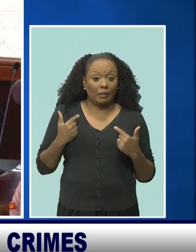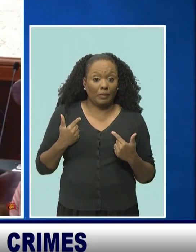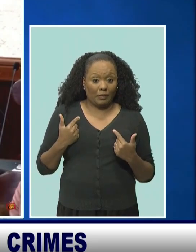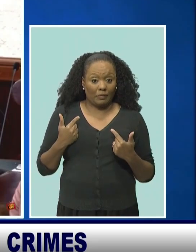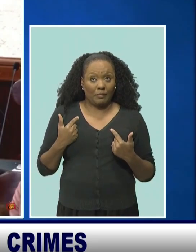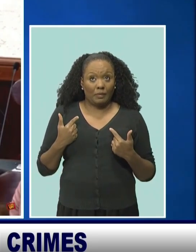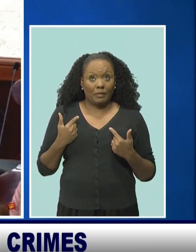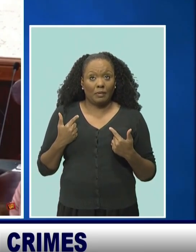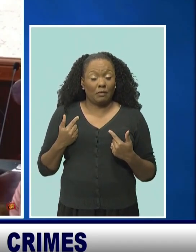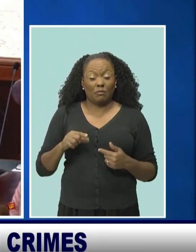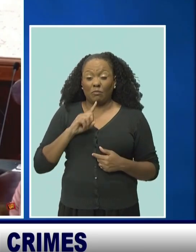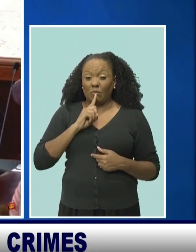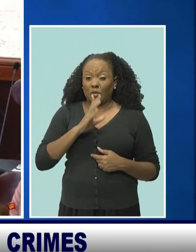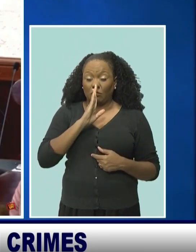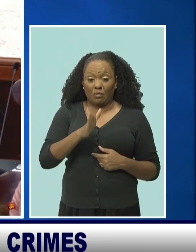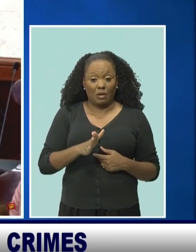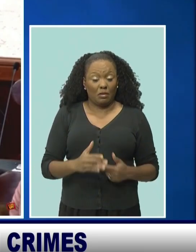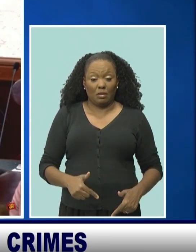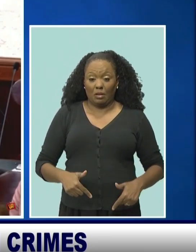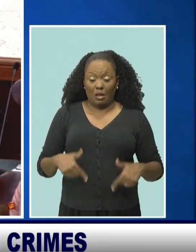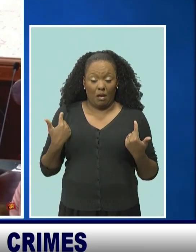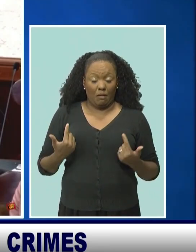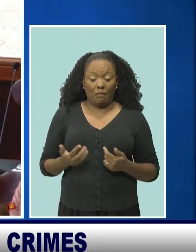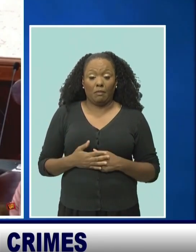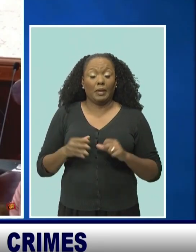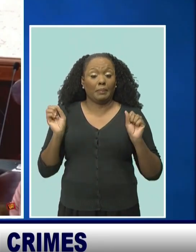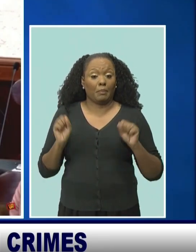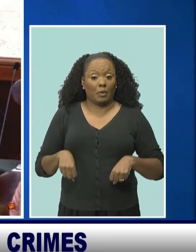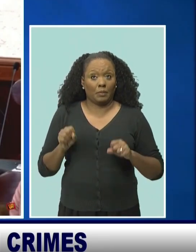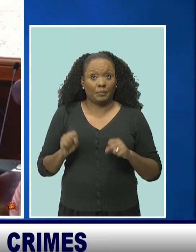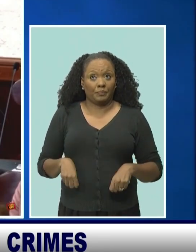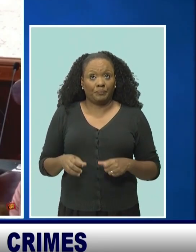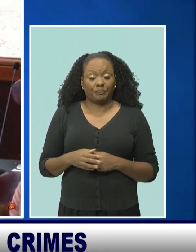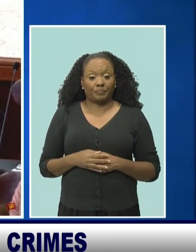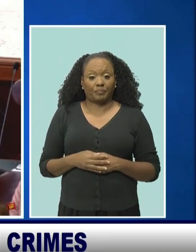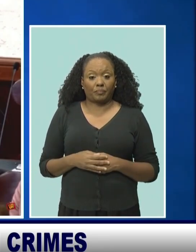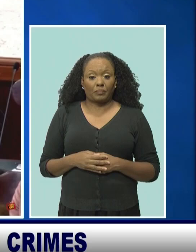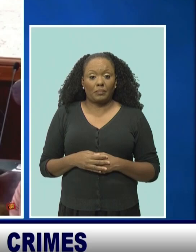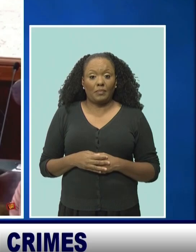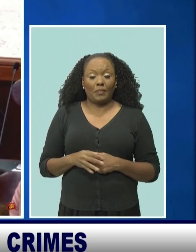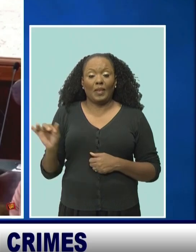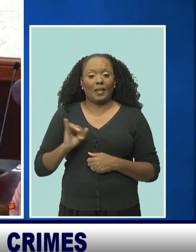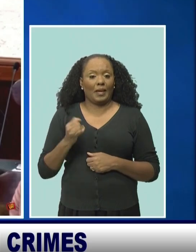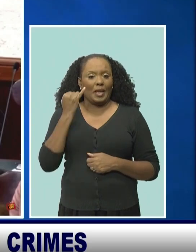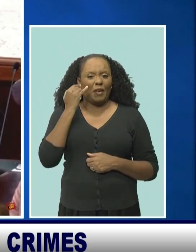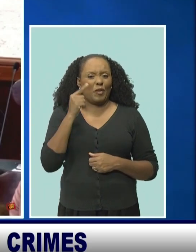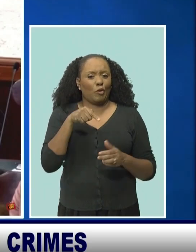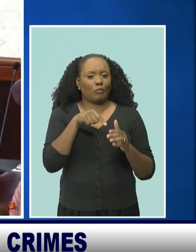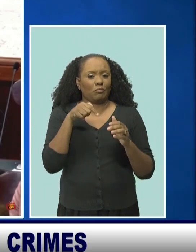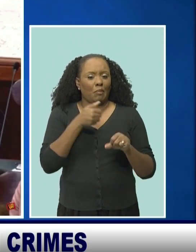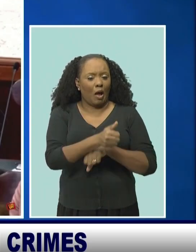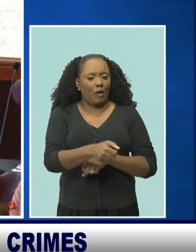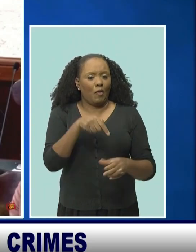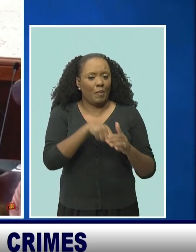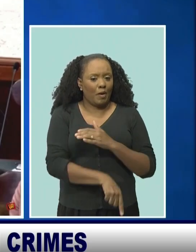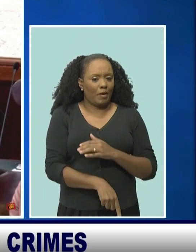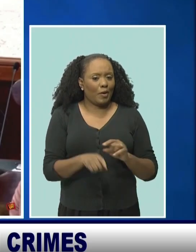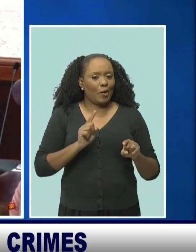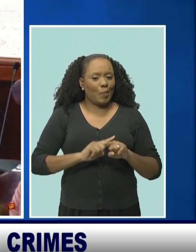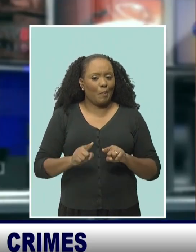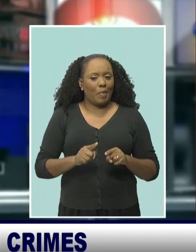sentence, in the face. Much as if you were convicted of murder, but didn't receive capital punishment.